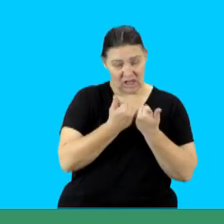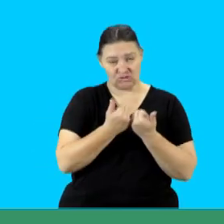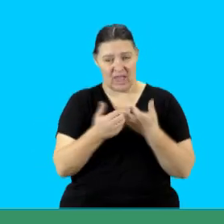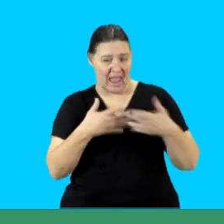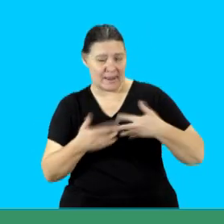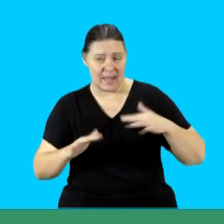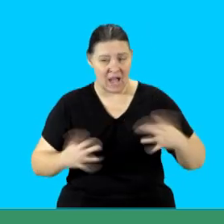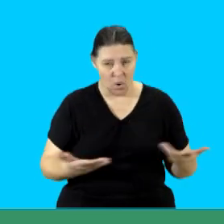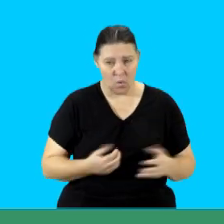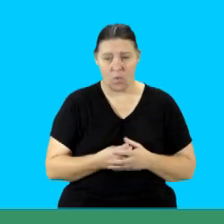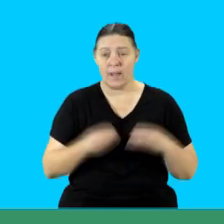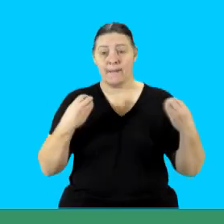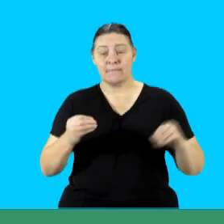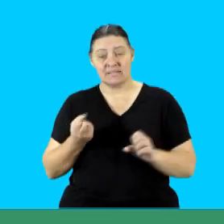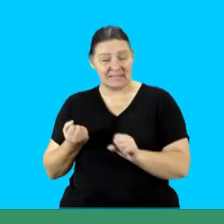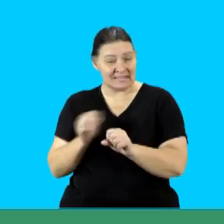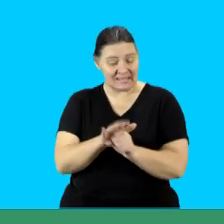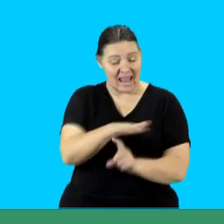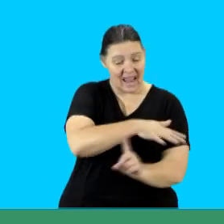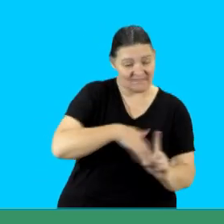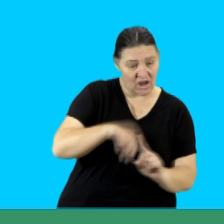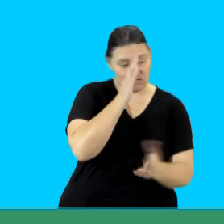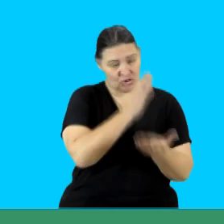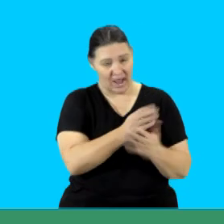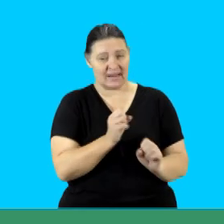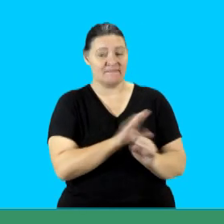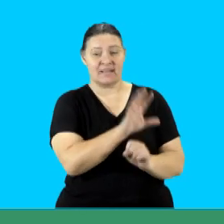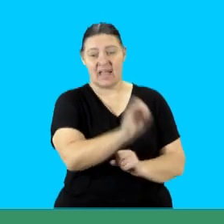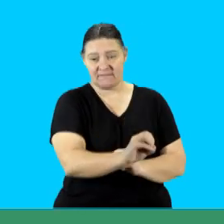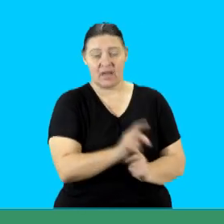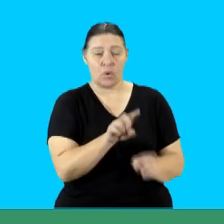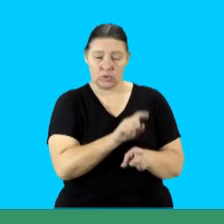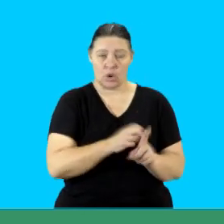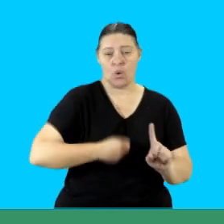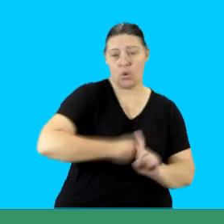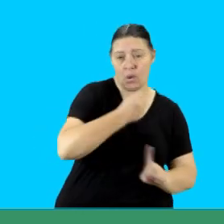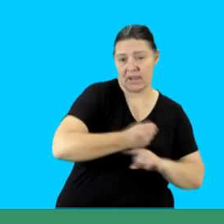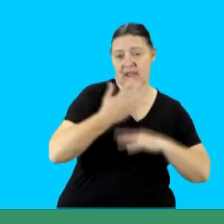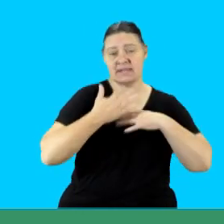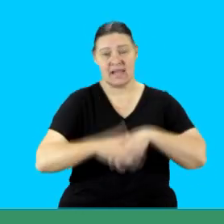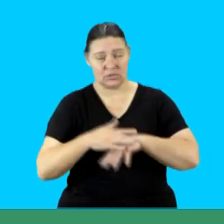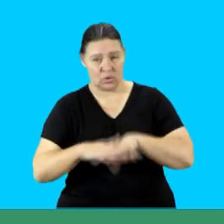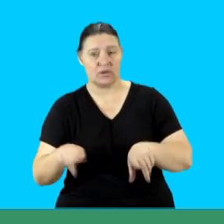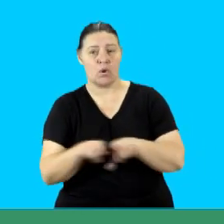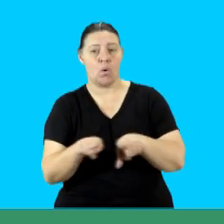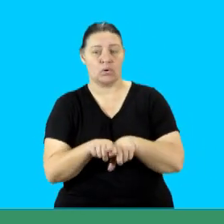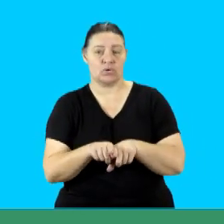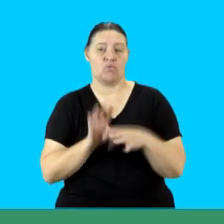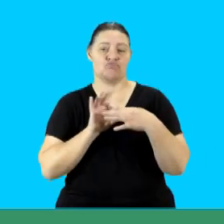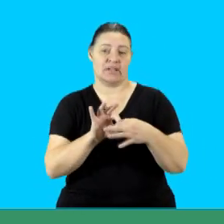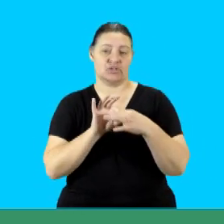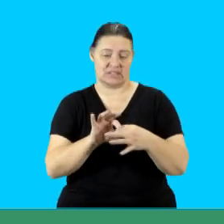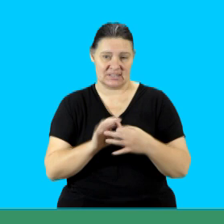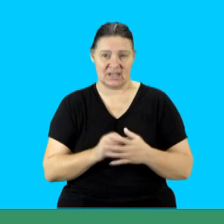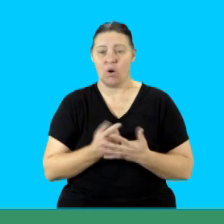Ways businesses can have a direct influence on the environment and we also looked at lobbying, networking and relations